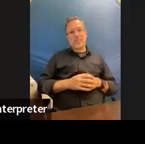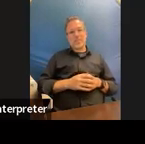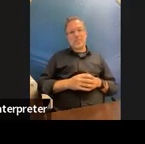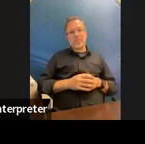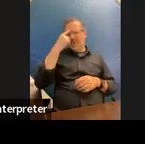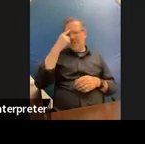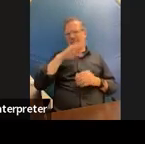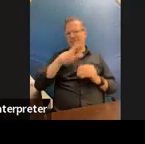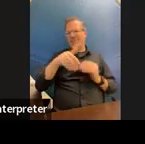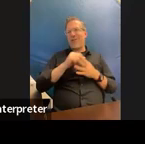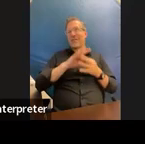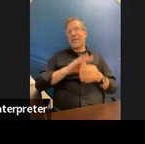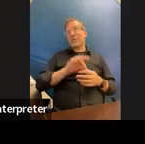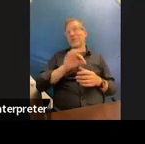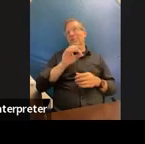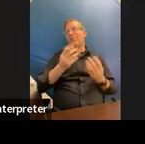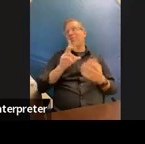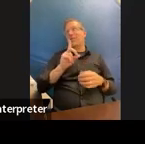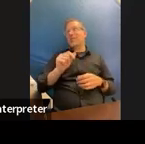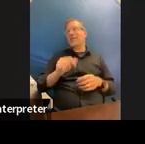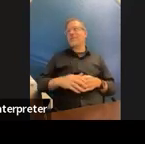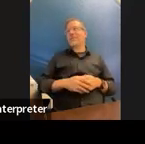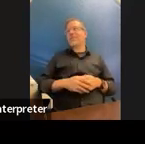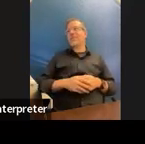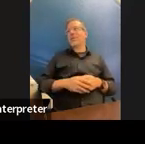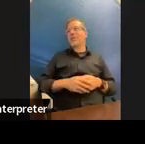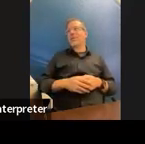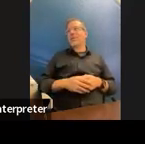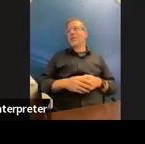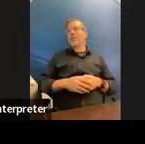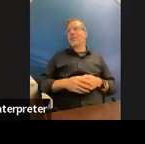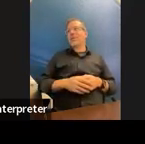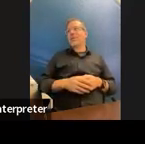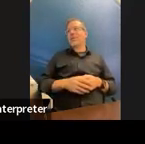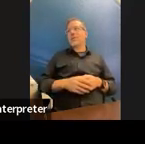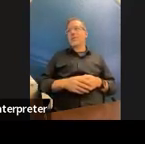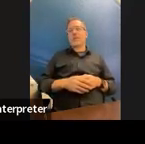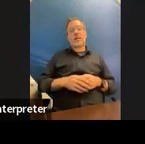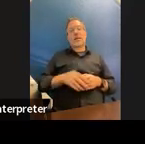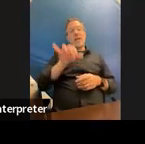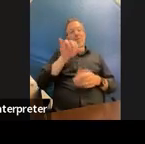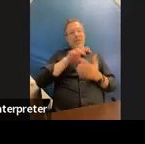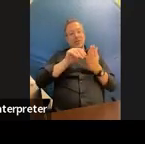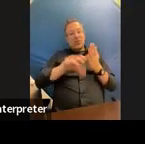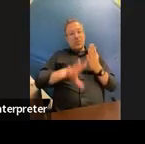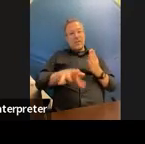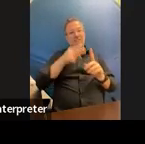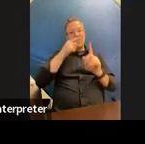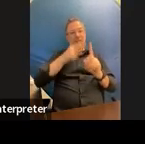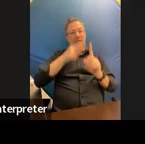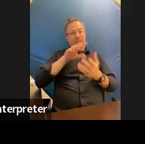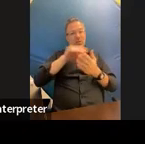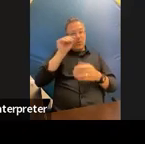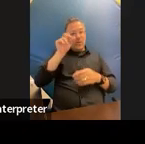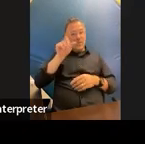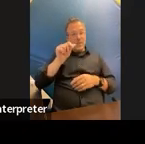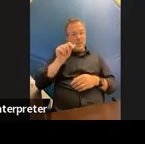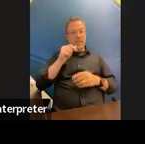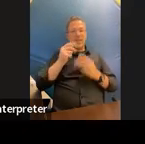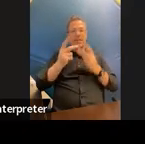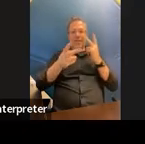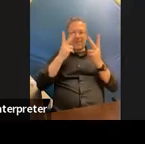about multiple disabilities so this is a student with specific learning disability and visual impairment